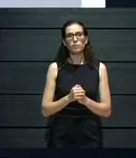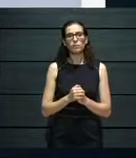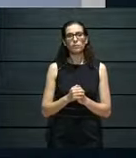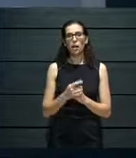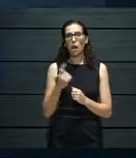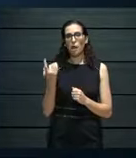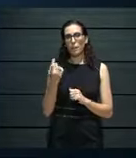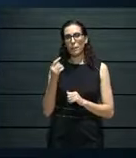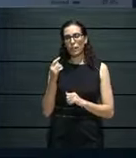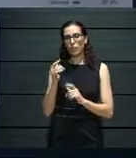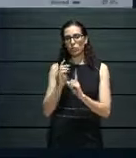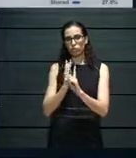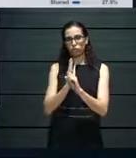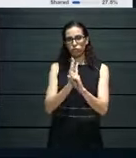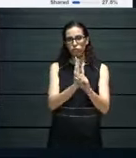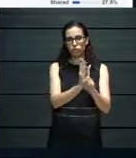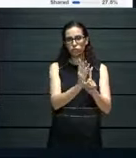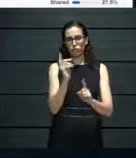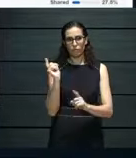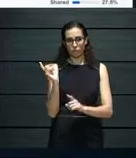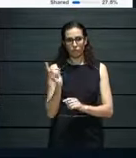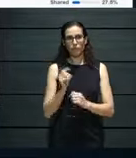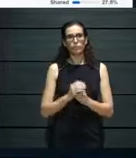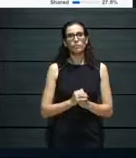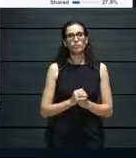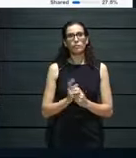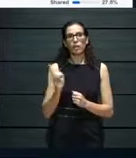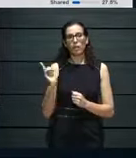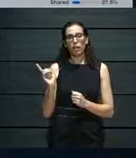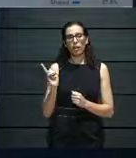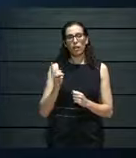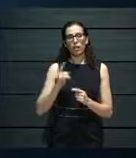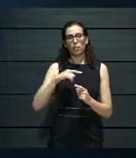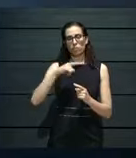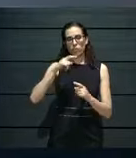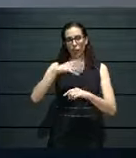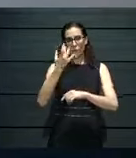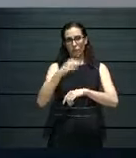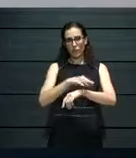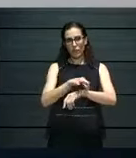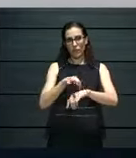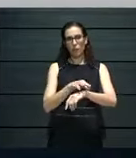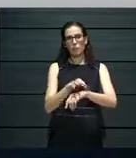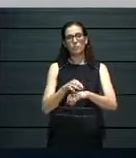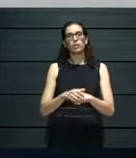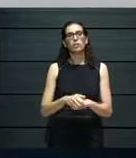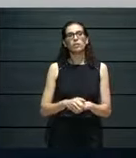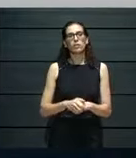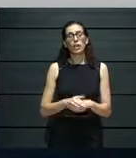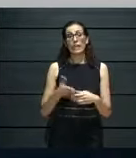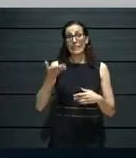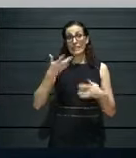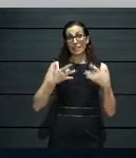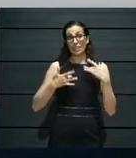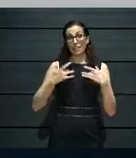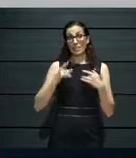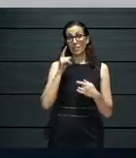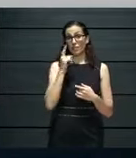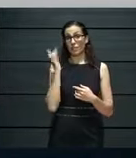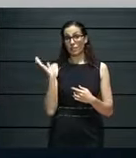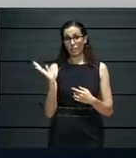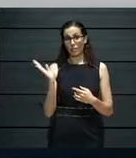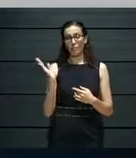The followers, but what I'm interested in, in showing you here, we have the minutes as well, is the, is this. We had the artist